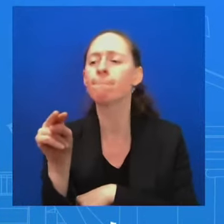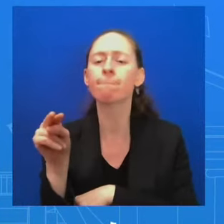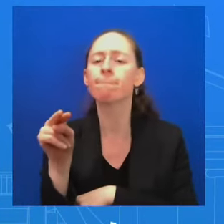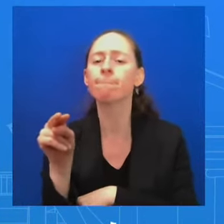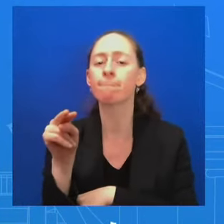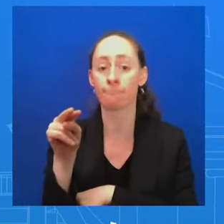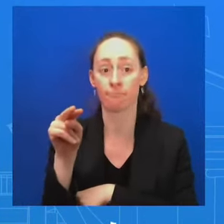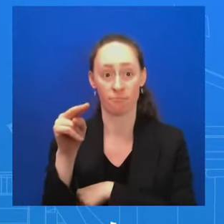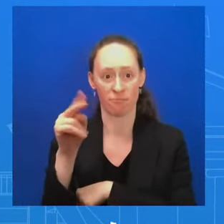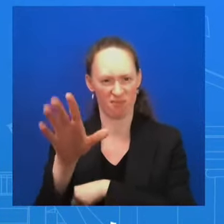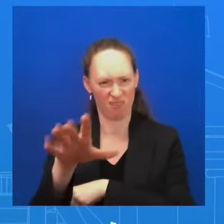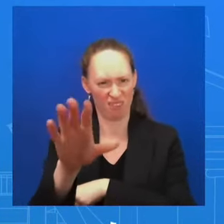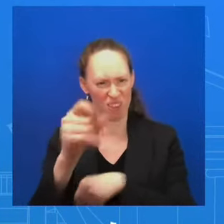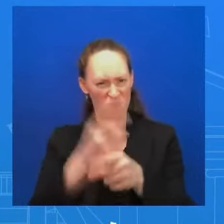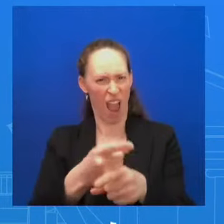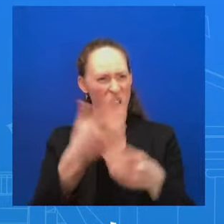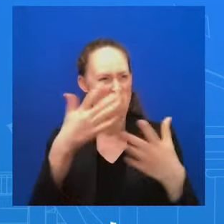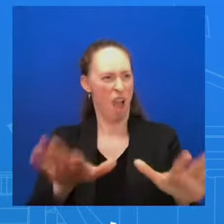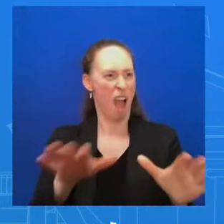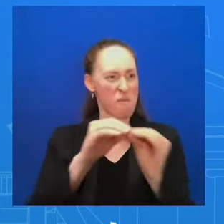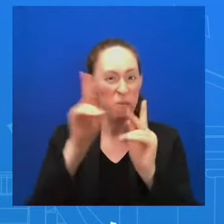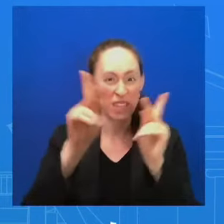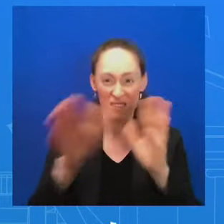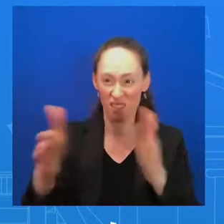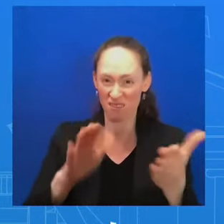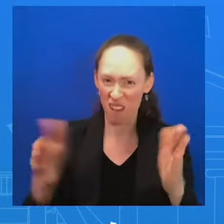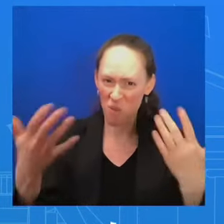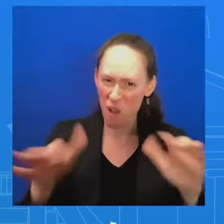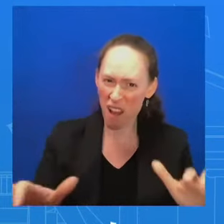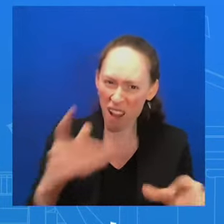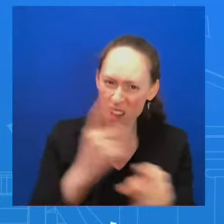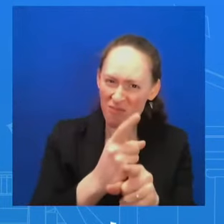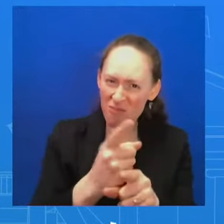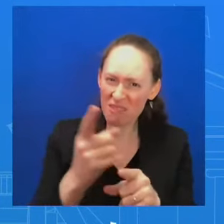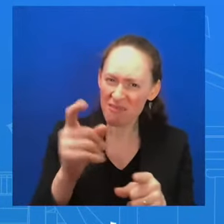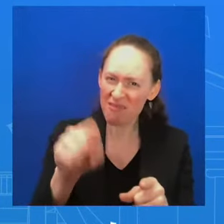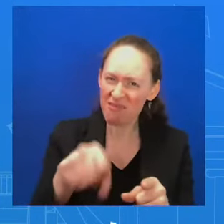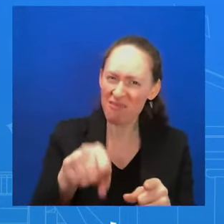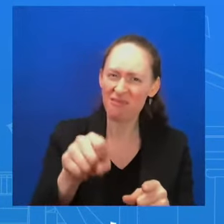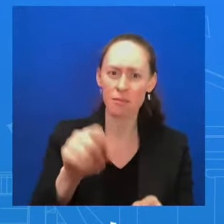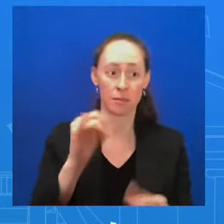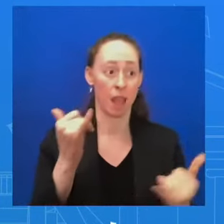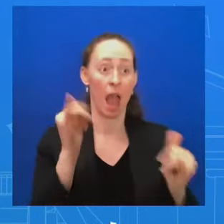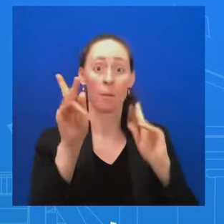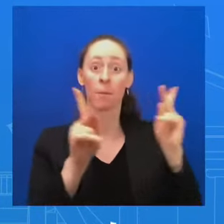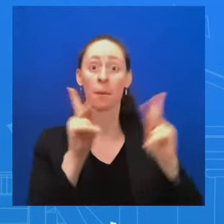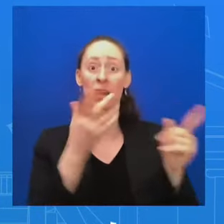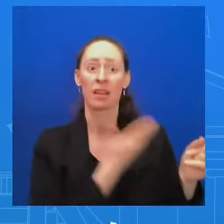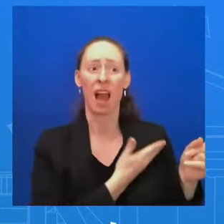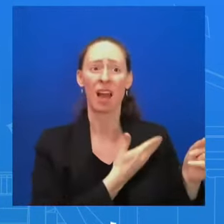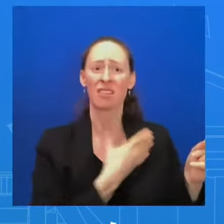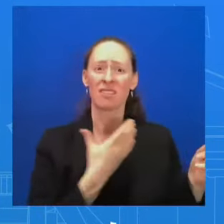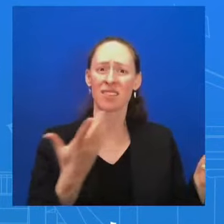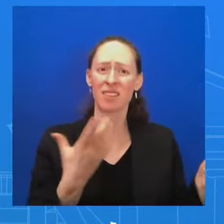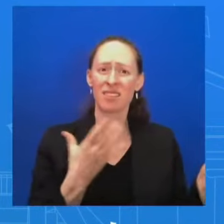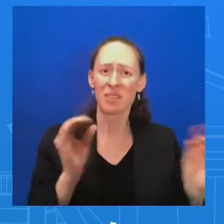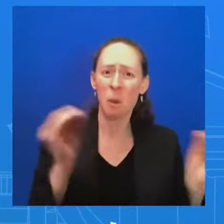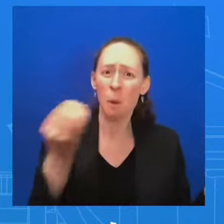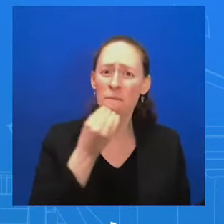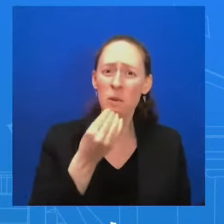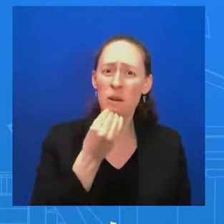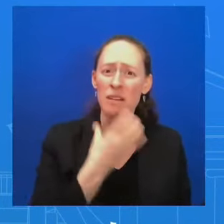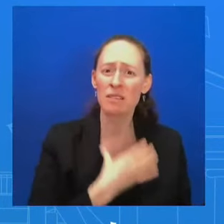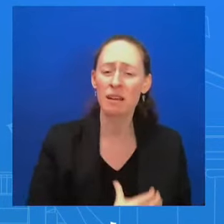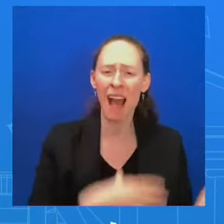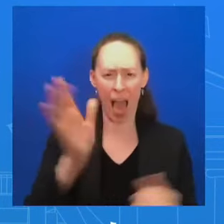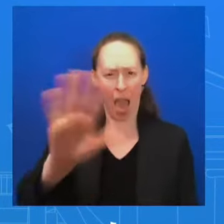targeted, do you? You don't want to see Gazans starve. You don't want to see famine in Gaza, do Nobody wants to see that. not. But you're the policymaker,